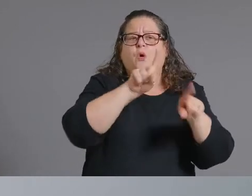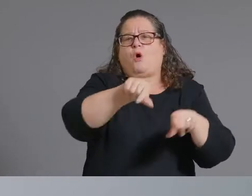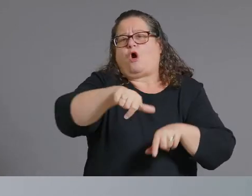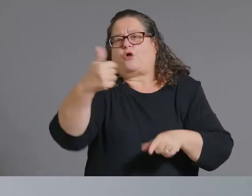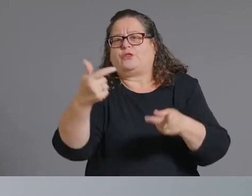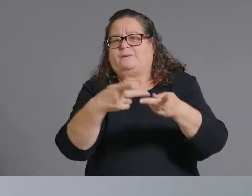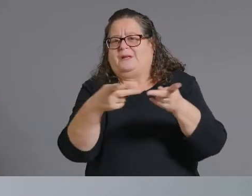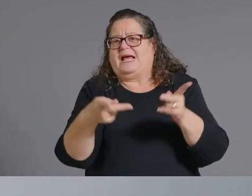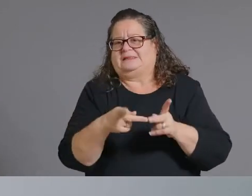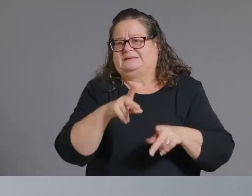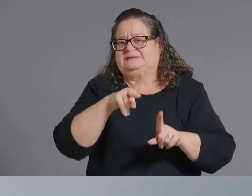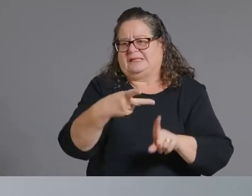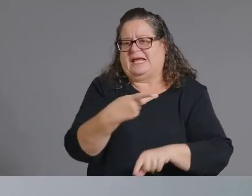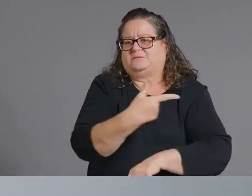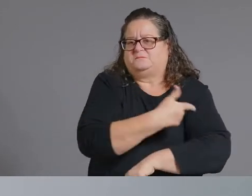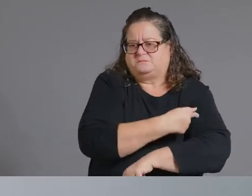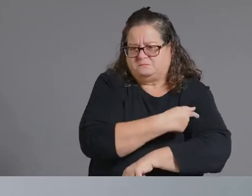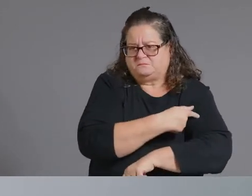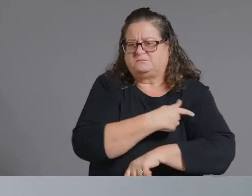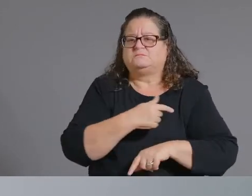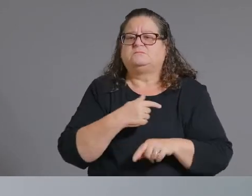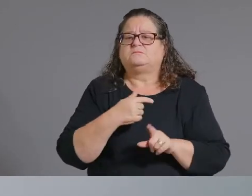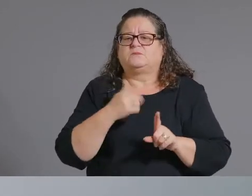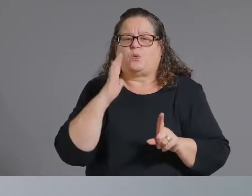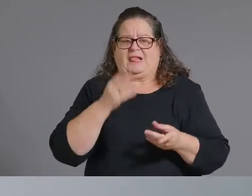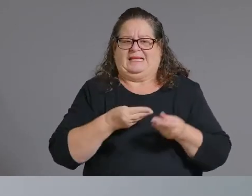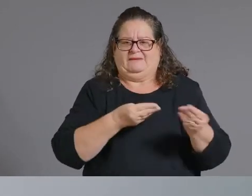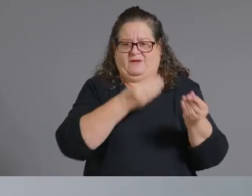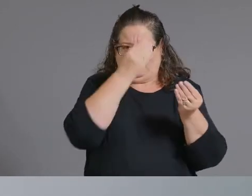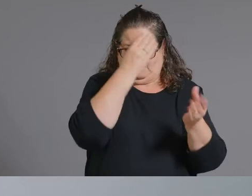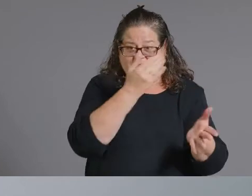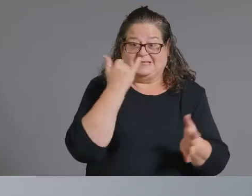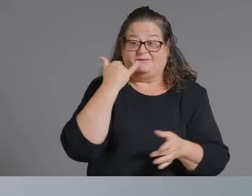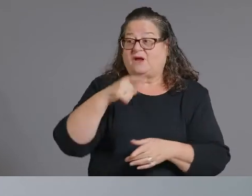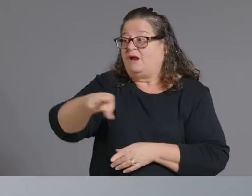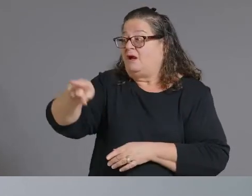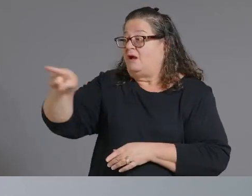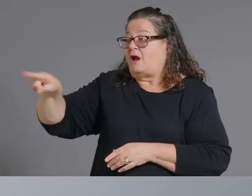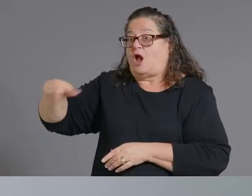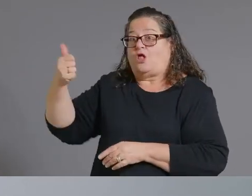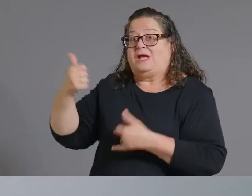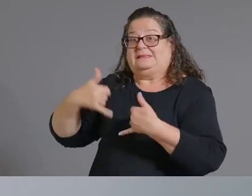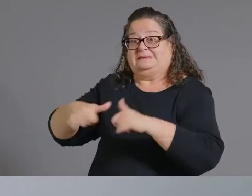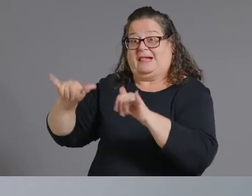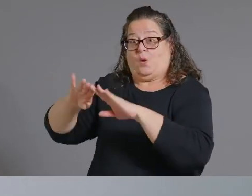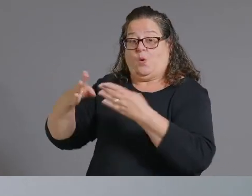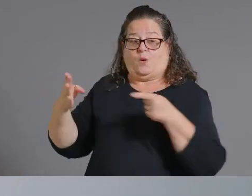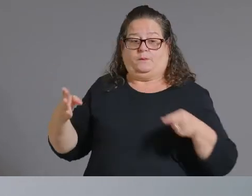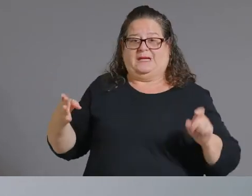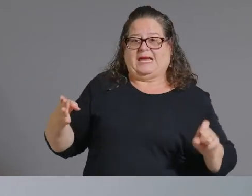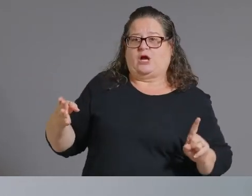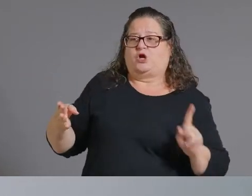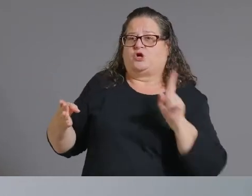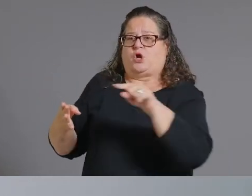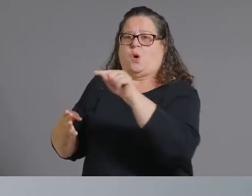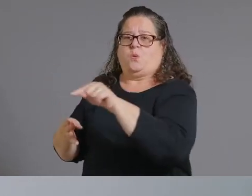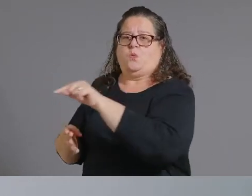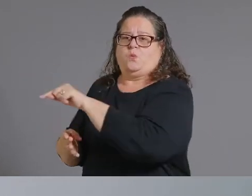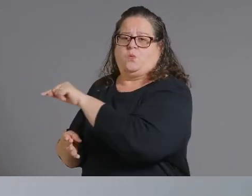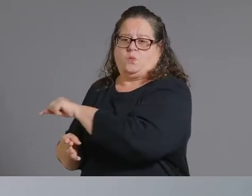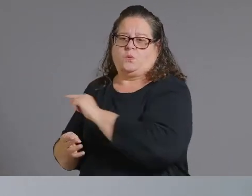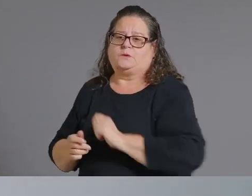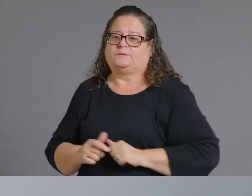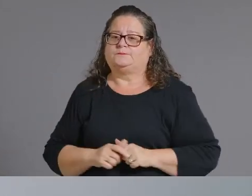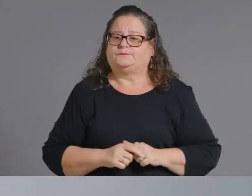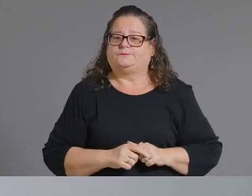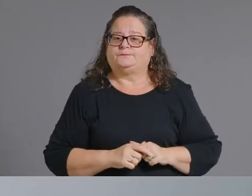when so um we will we'll continue to message that and then what will happen is as they shut down they'll come off